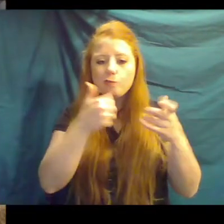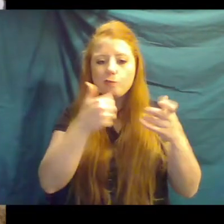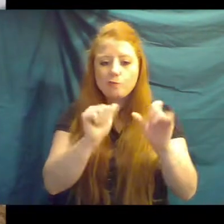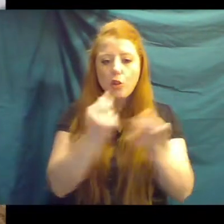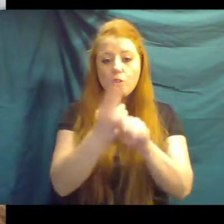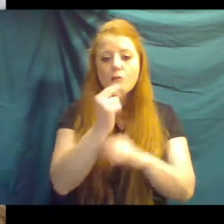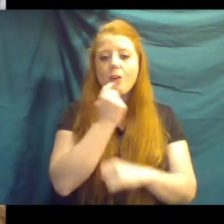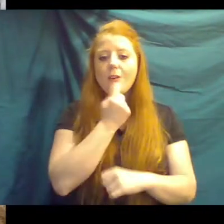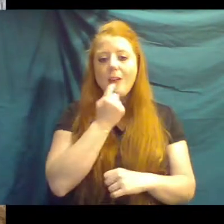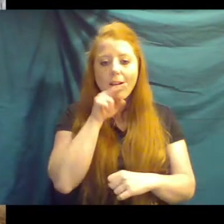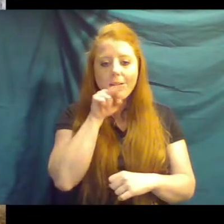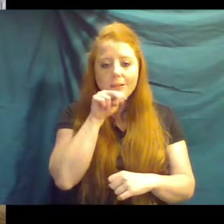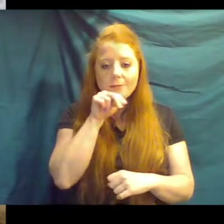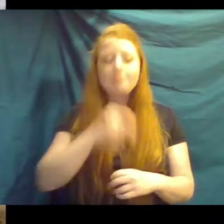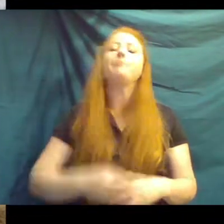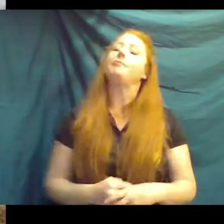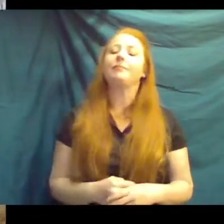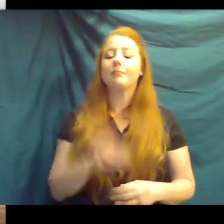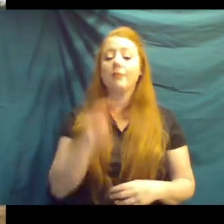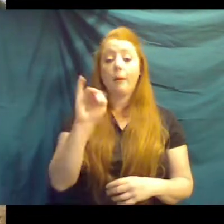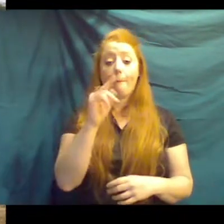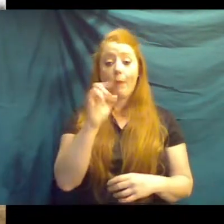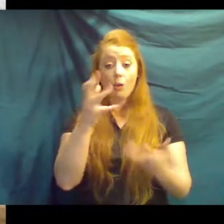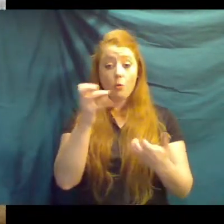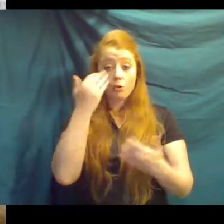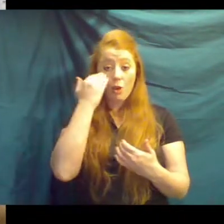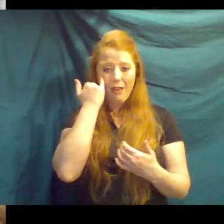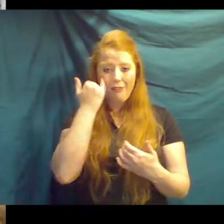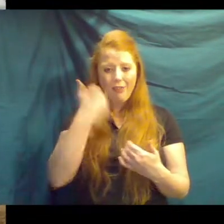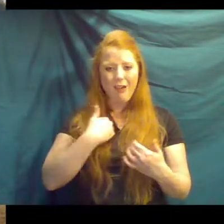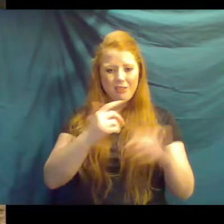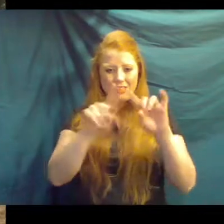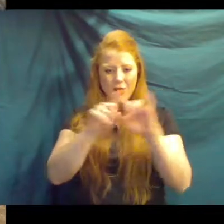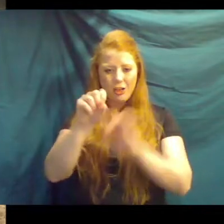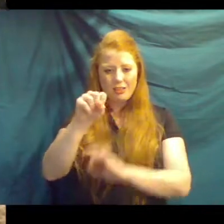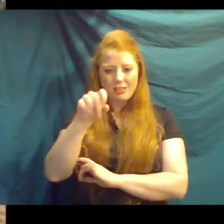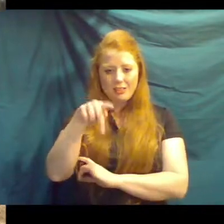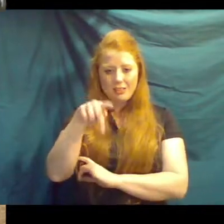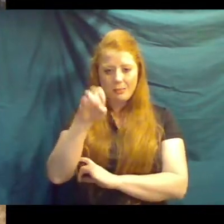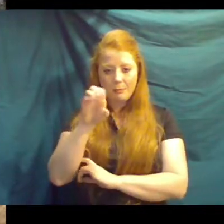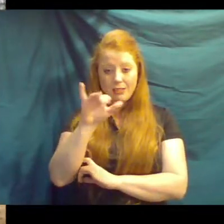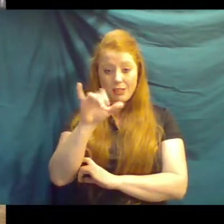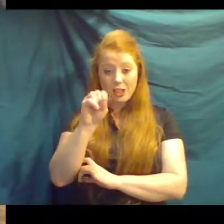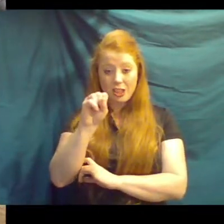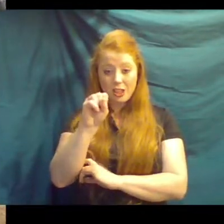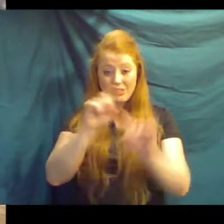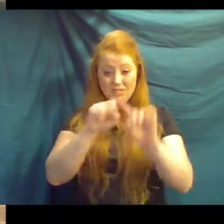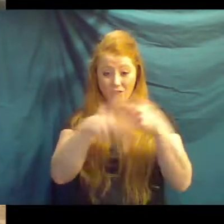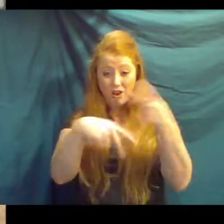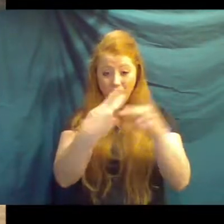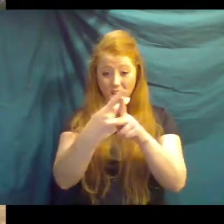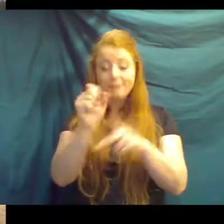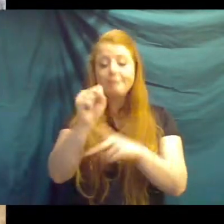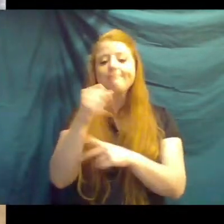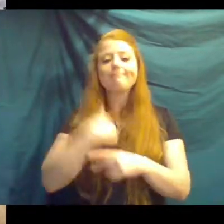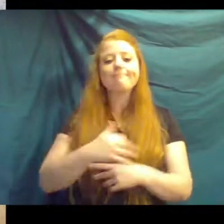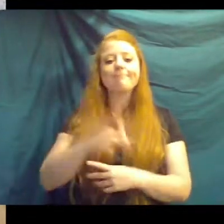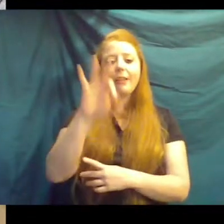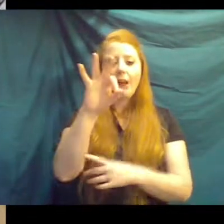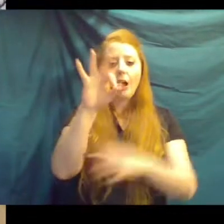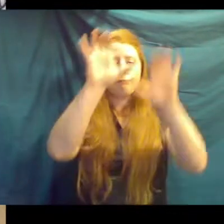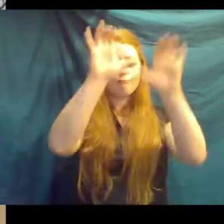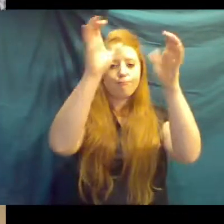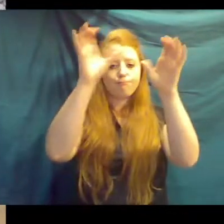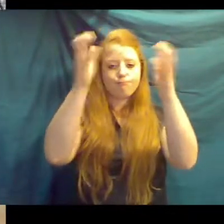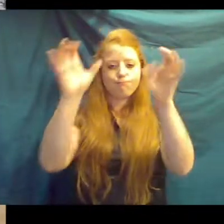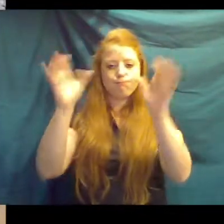Maggie wants to know if there are multiple species of giraffe. There are. There are actually nine subspecies of giraffe and they're